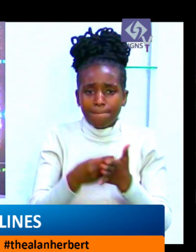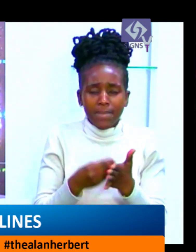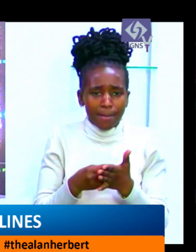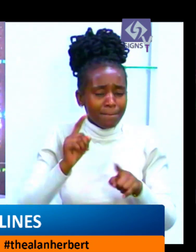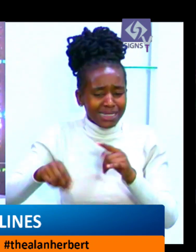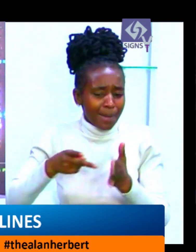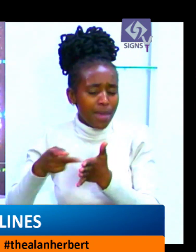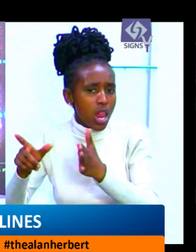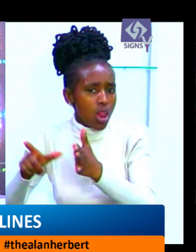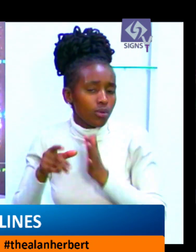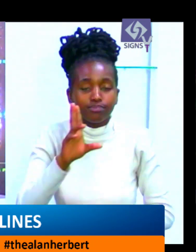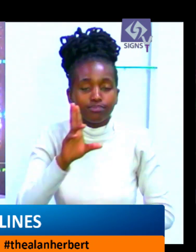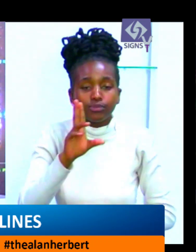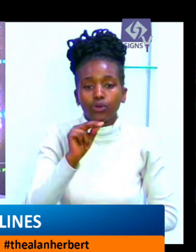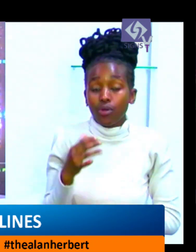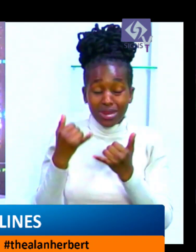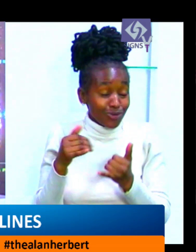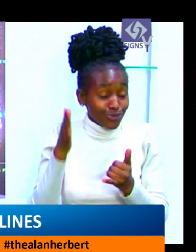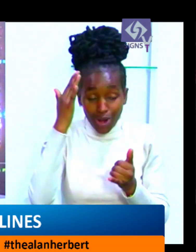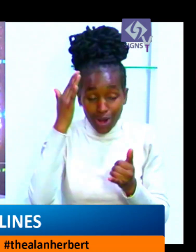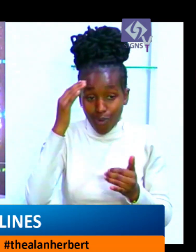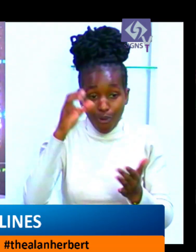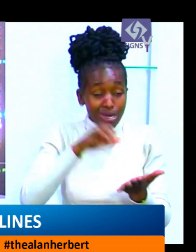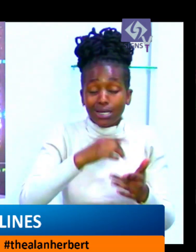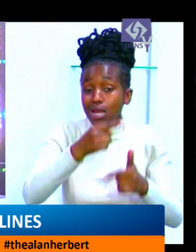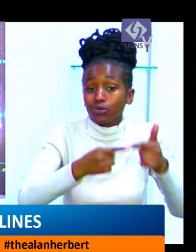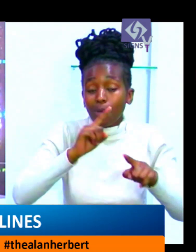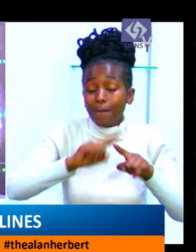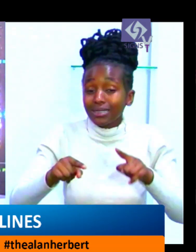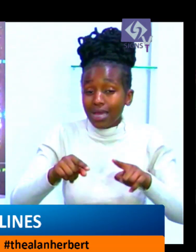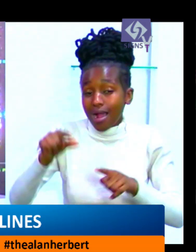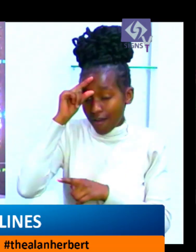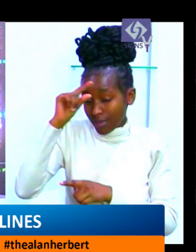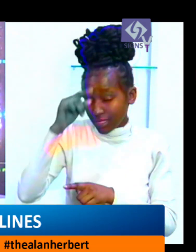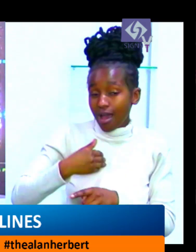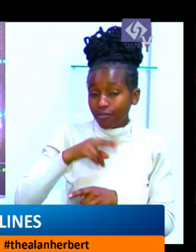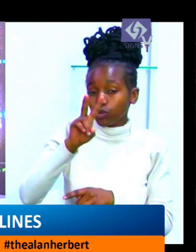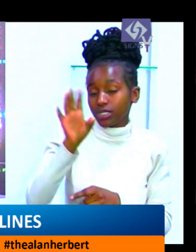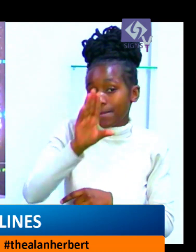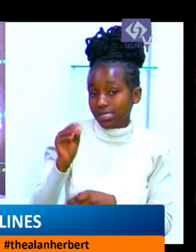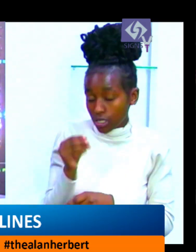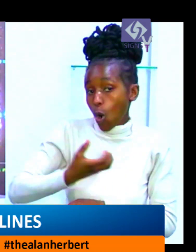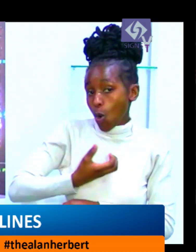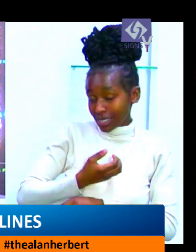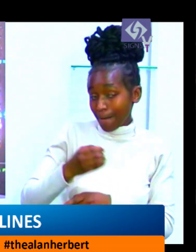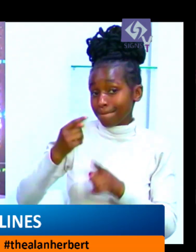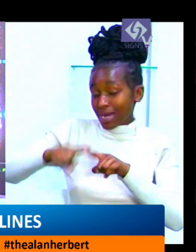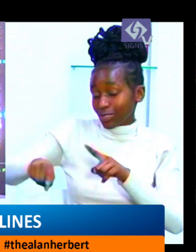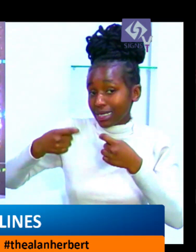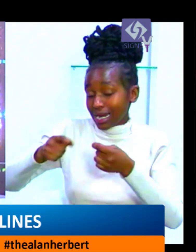logs. She claims that law enforcement officers have failed to act so much reports on some reports